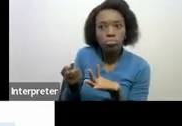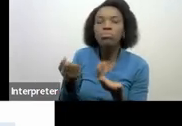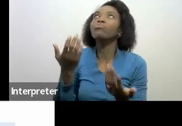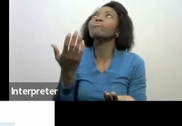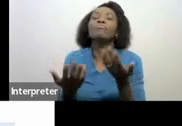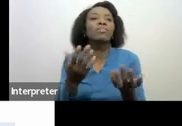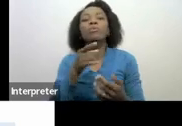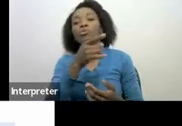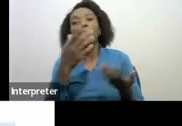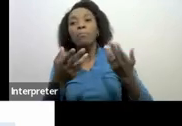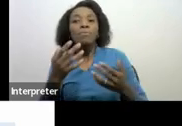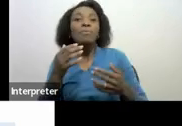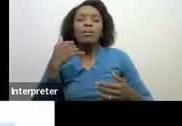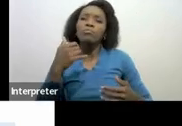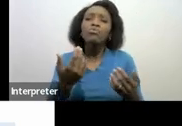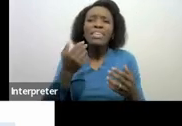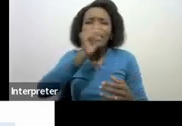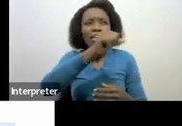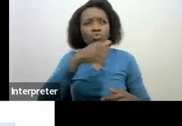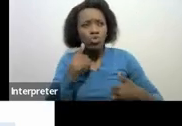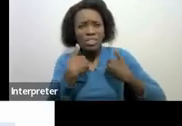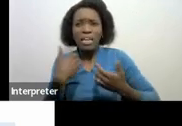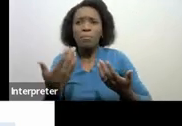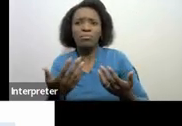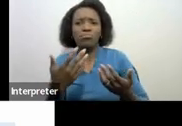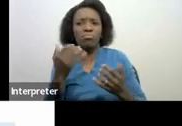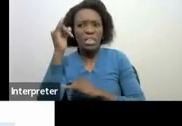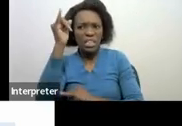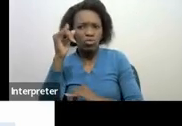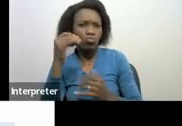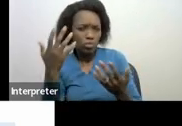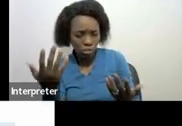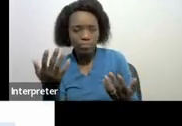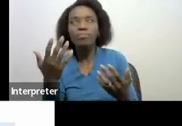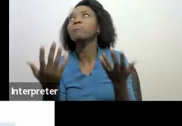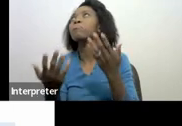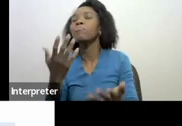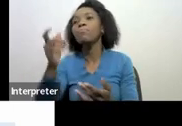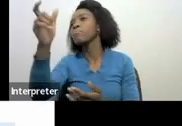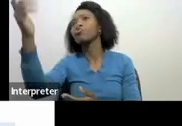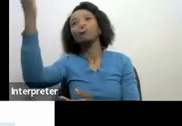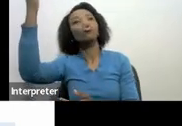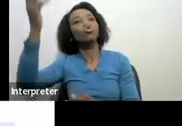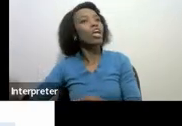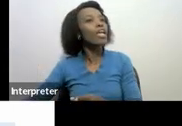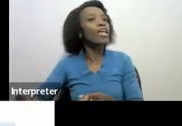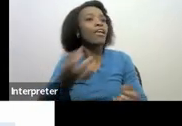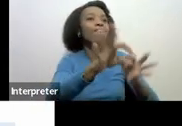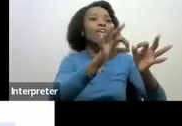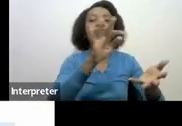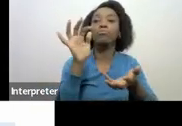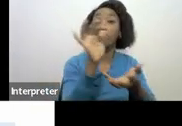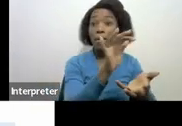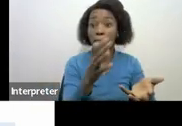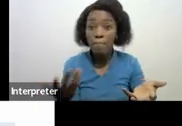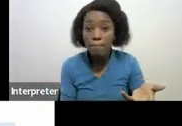entertainment industry, you find that you've received maybe a gift or something or that you've been required